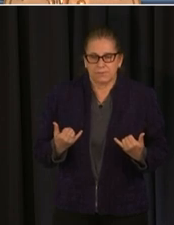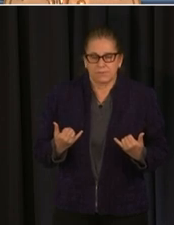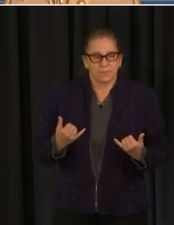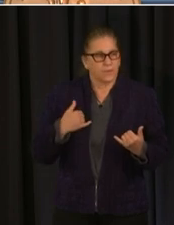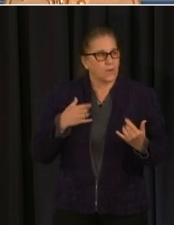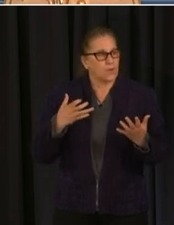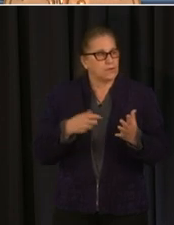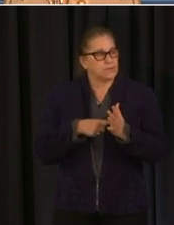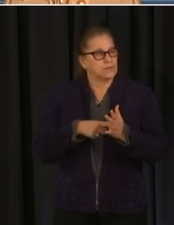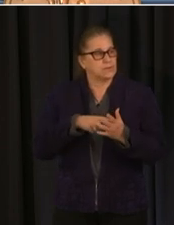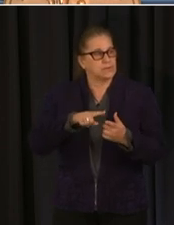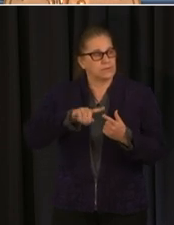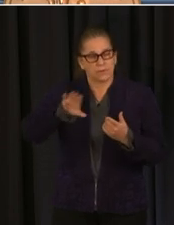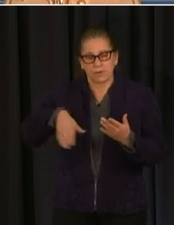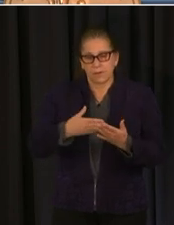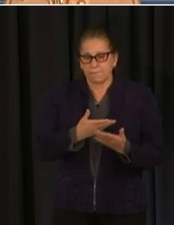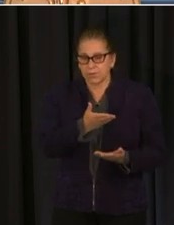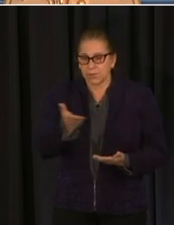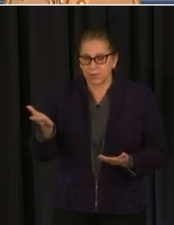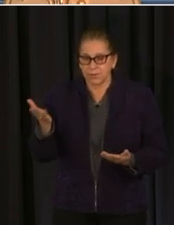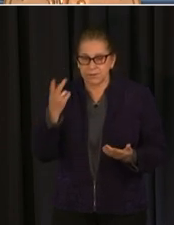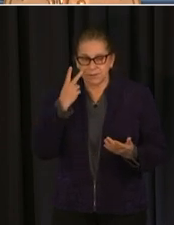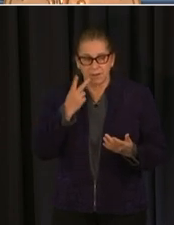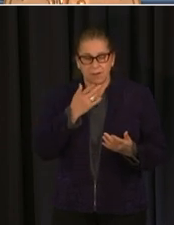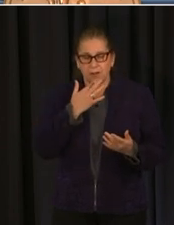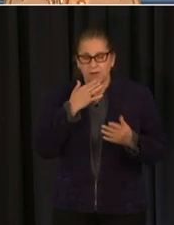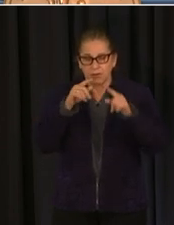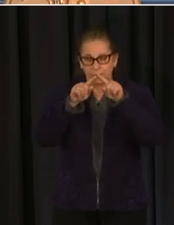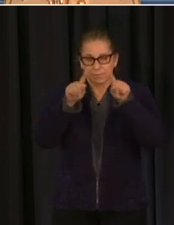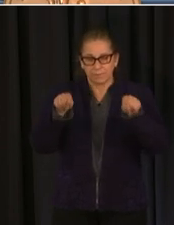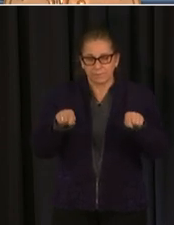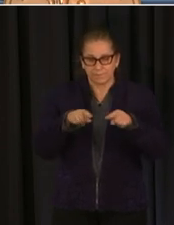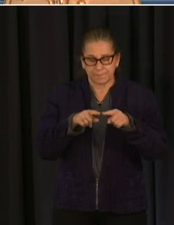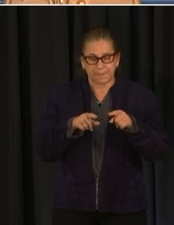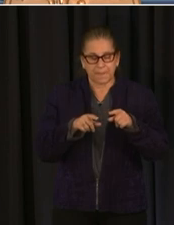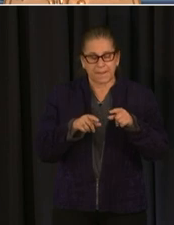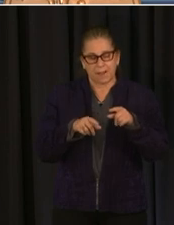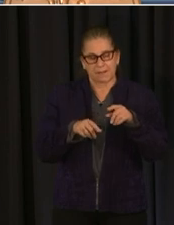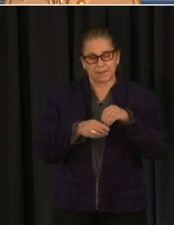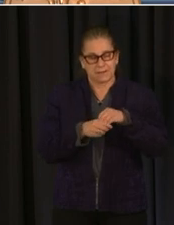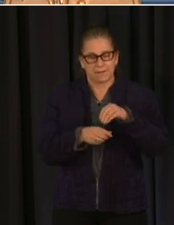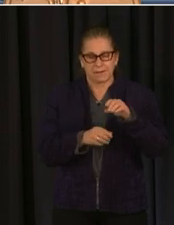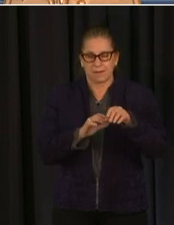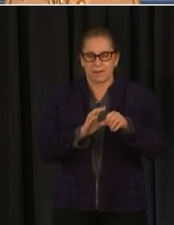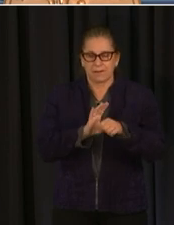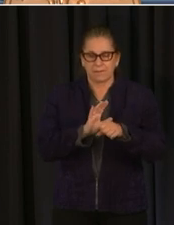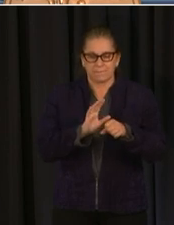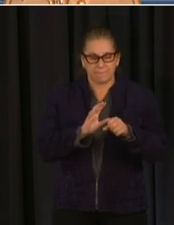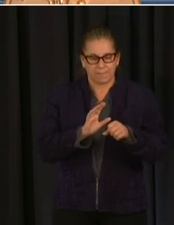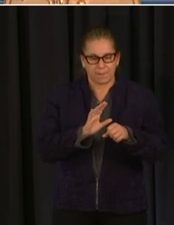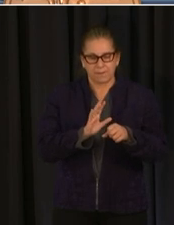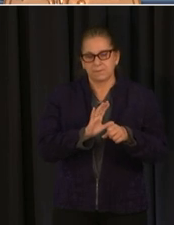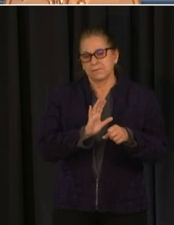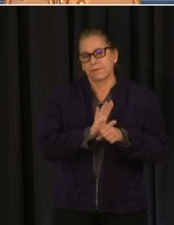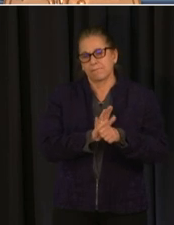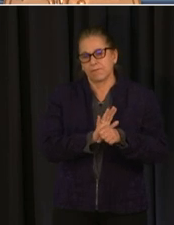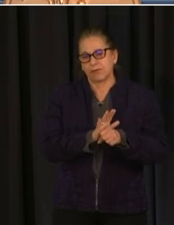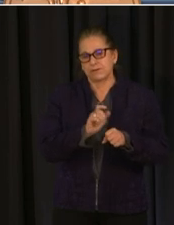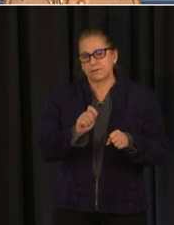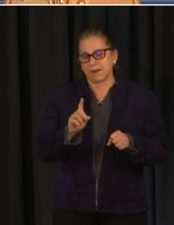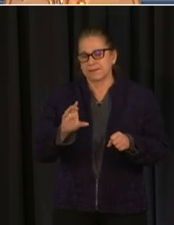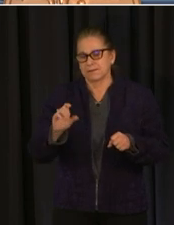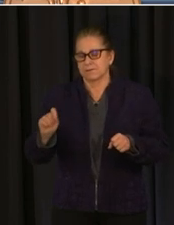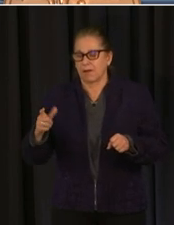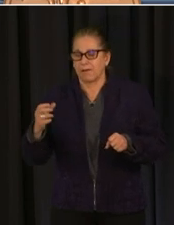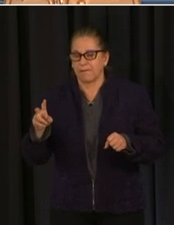the red yellow and green risk analysis that the cdc has provided uh